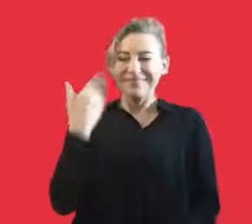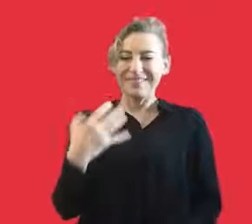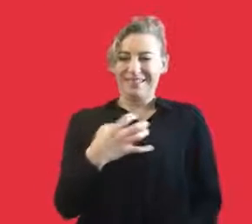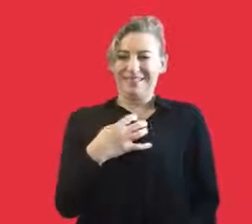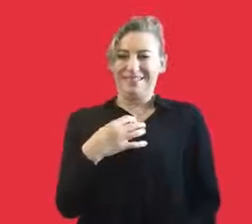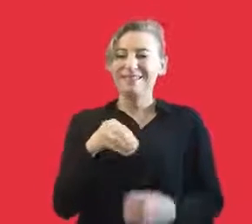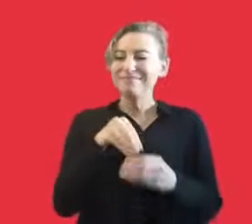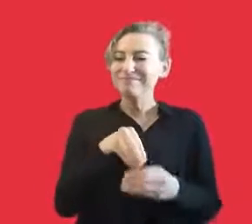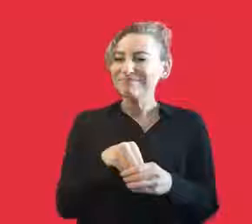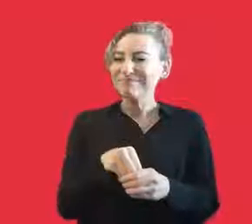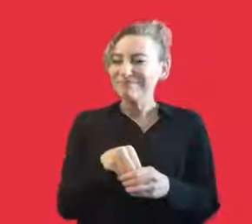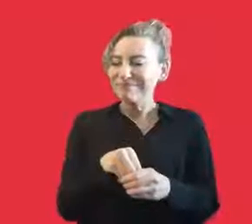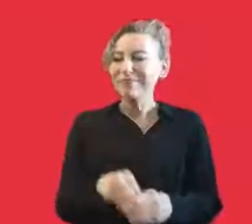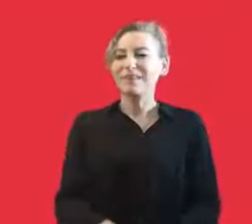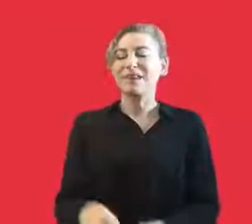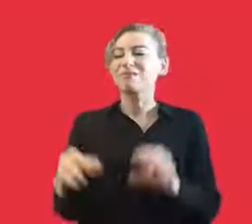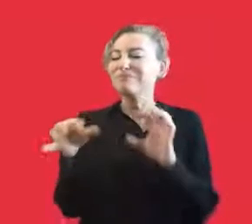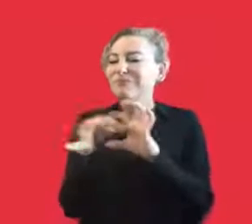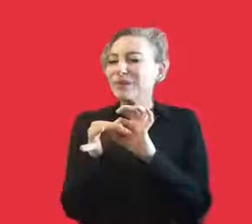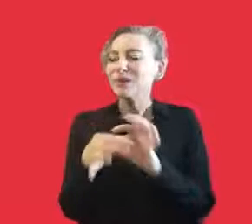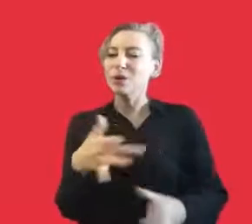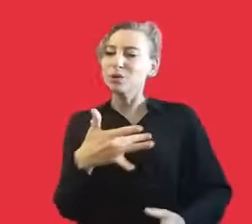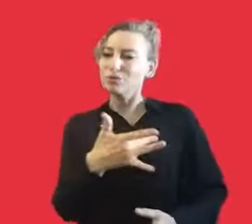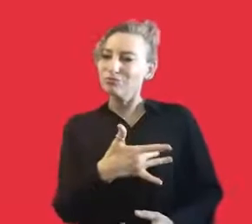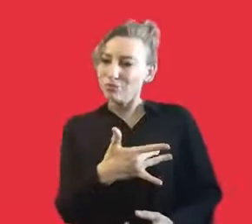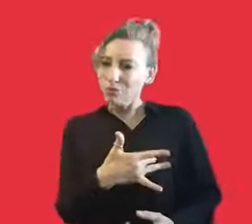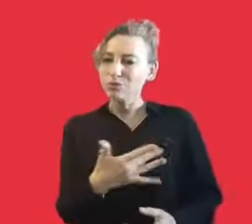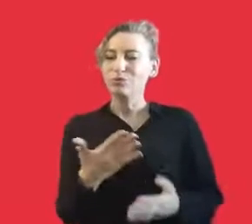should be consolidated with the spectators and with other actors.